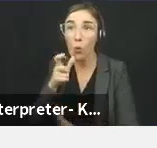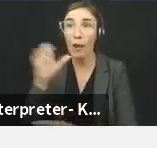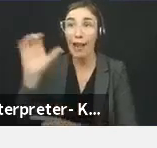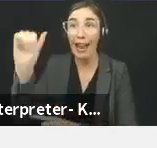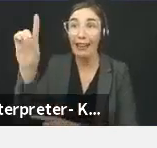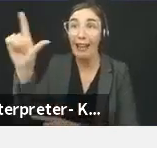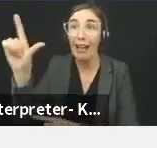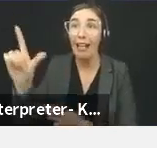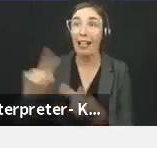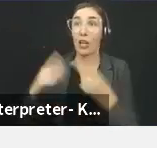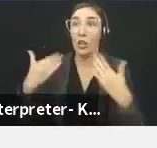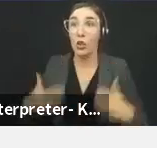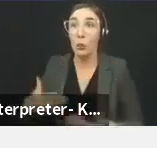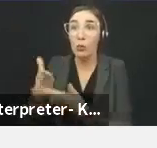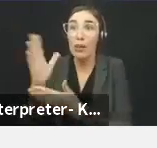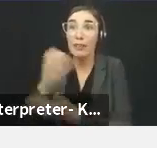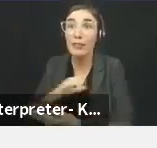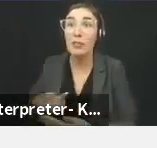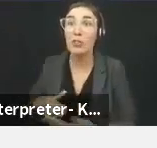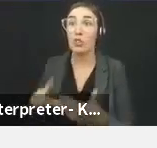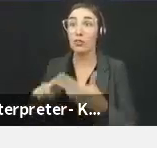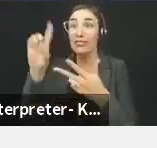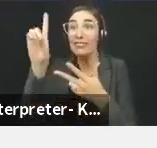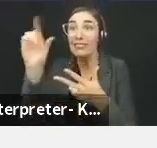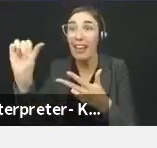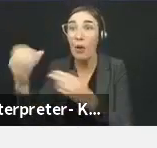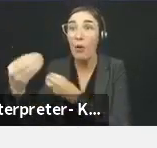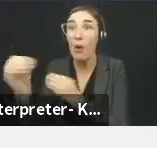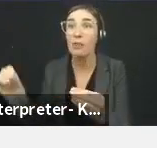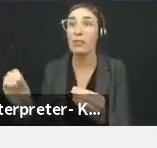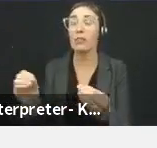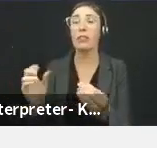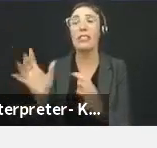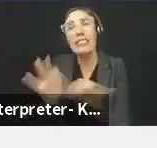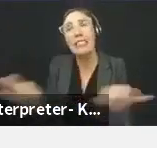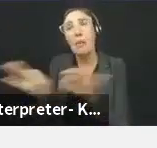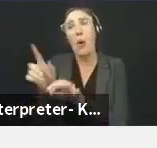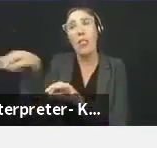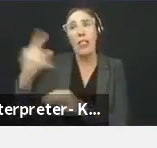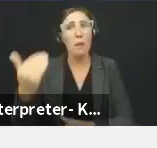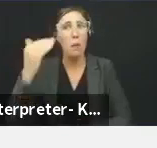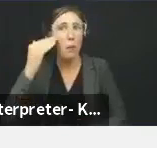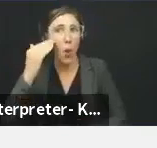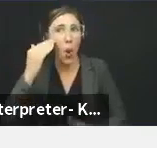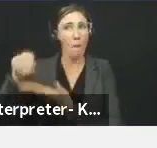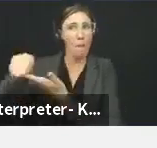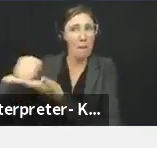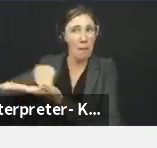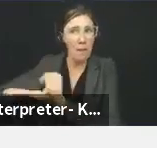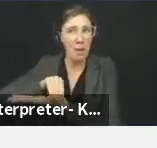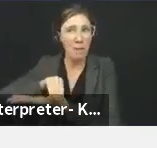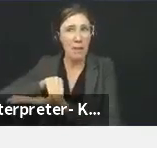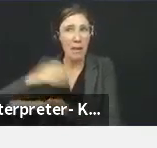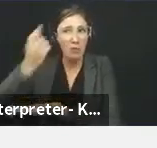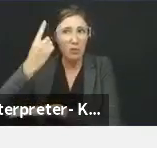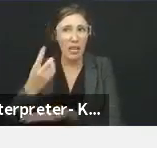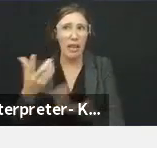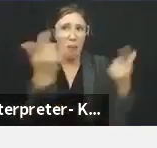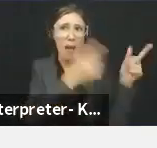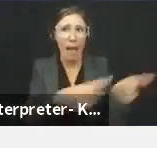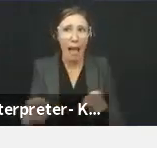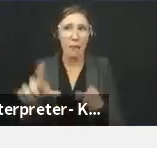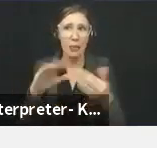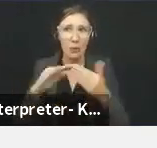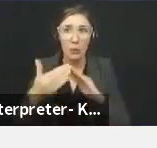Commission, to the district attorney's office, it's important that we capture and understand the incidents that are happening in our community. If it's a